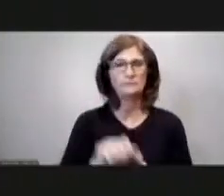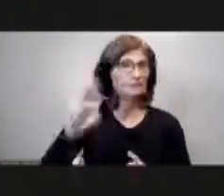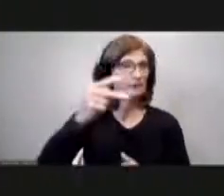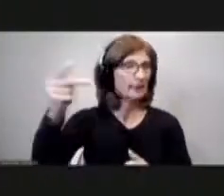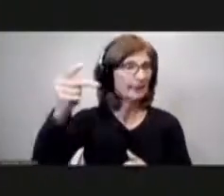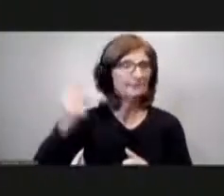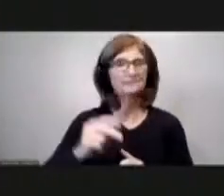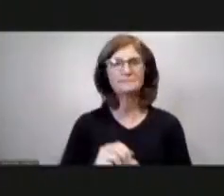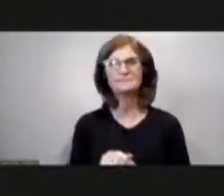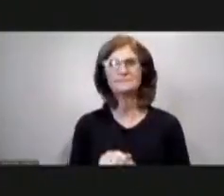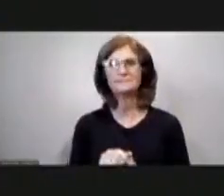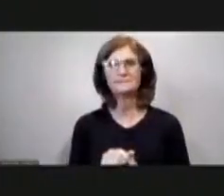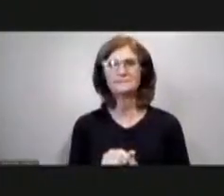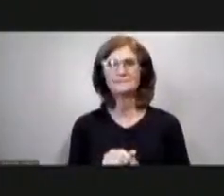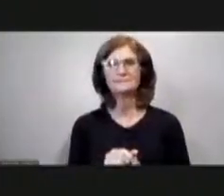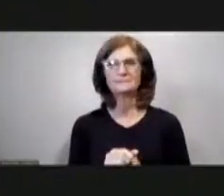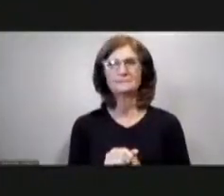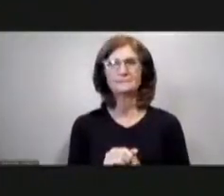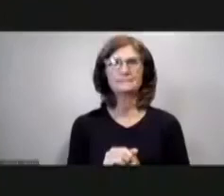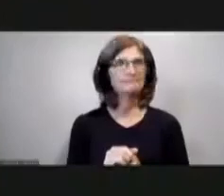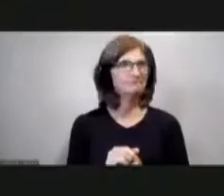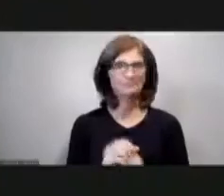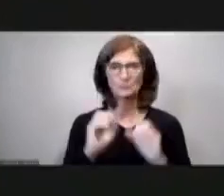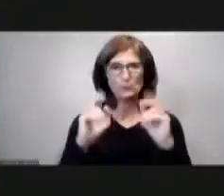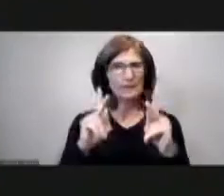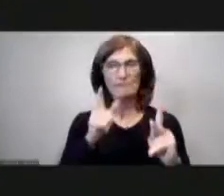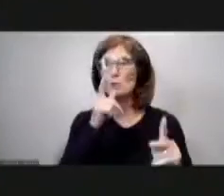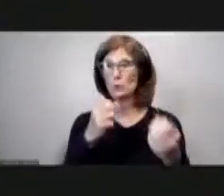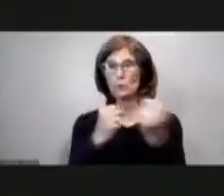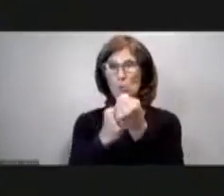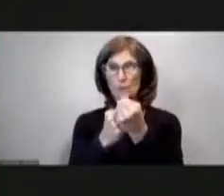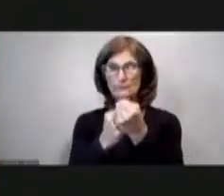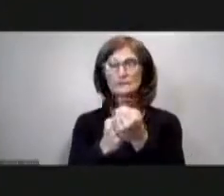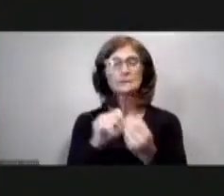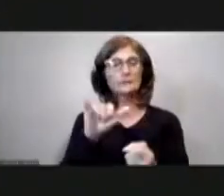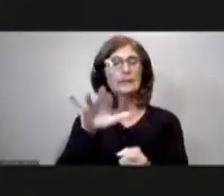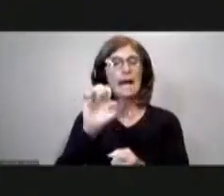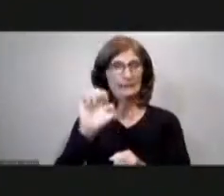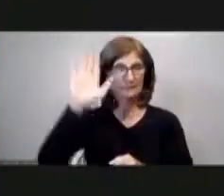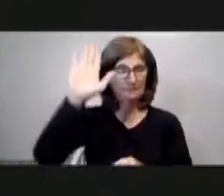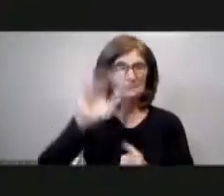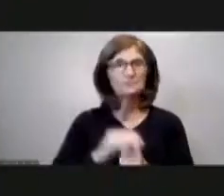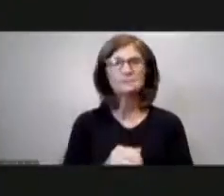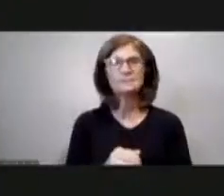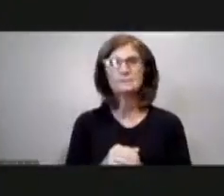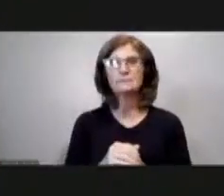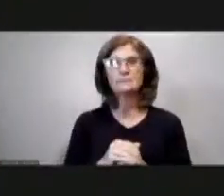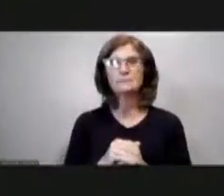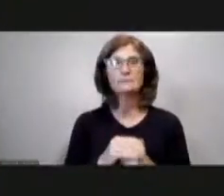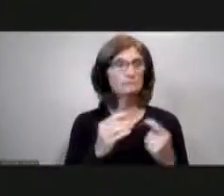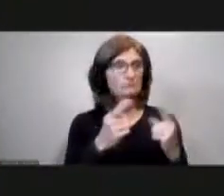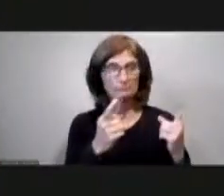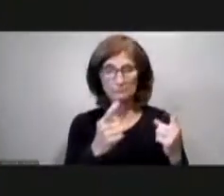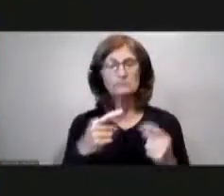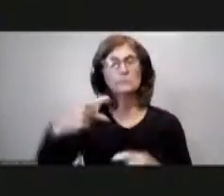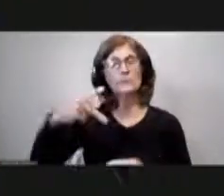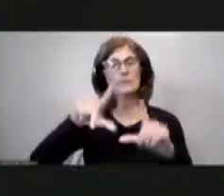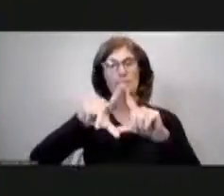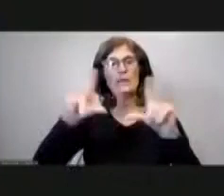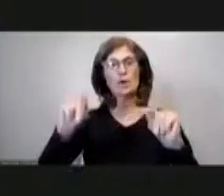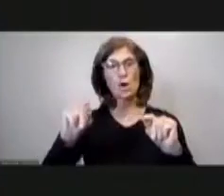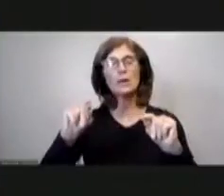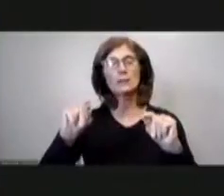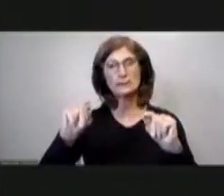any discussion seeing none all those in favor say aye aye any opposed three cards are approved